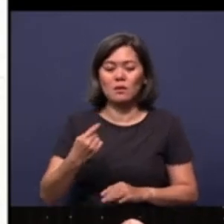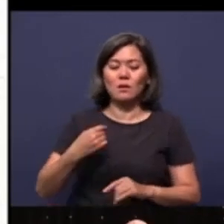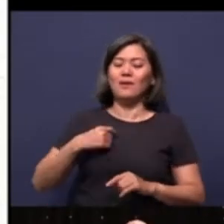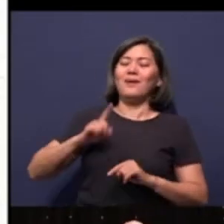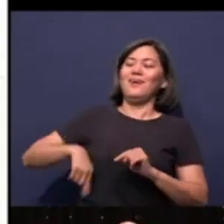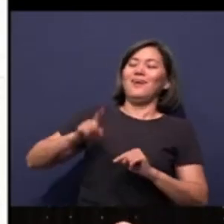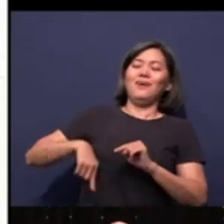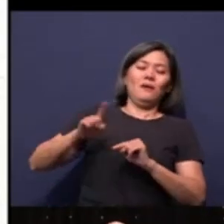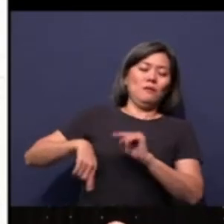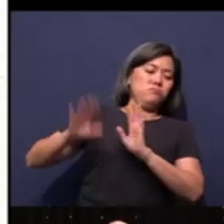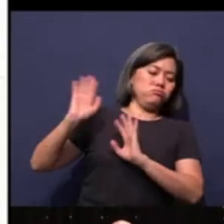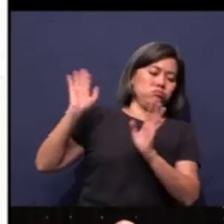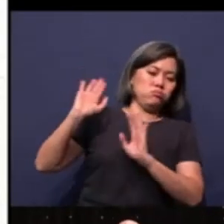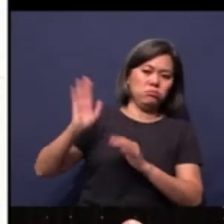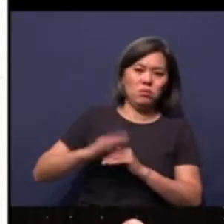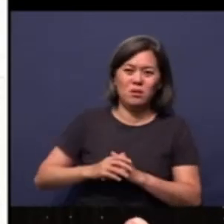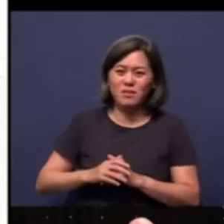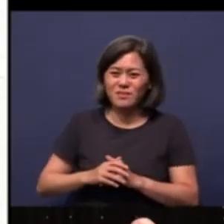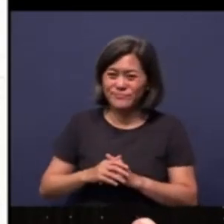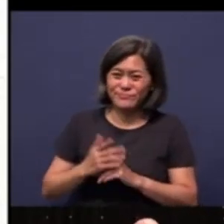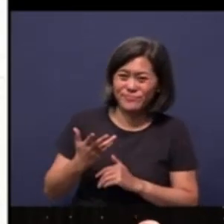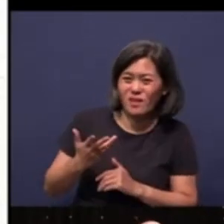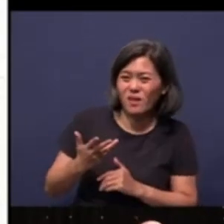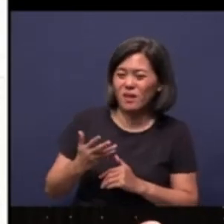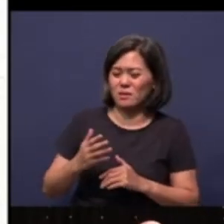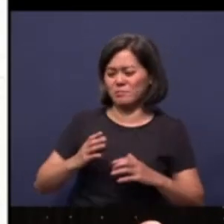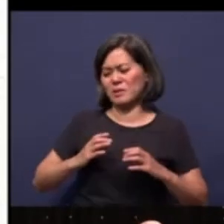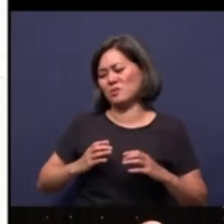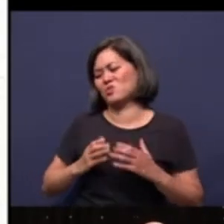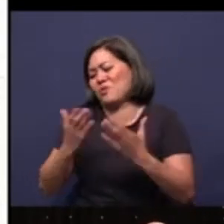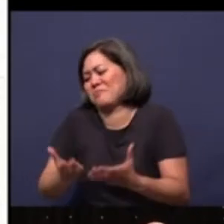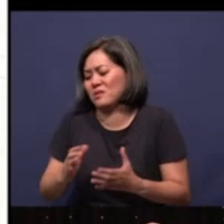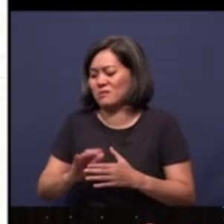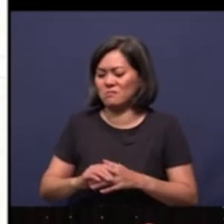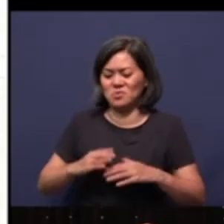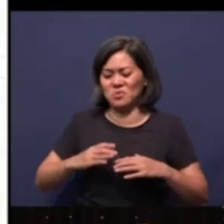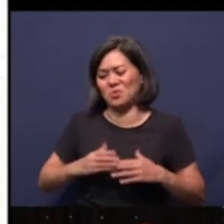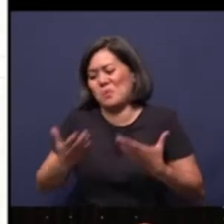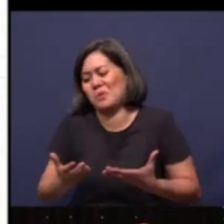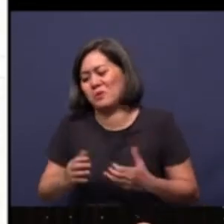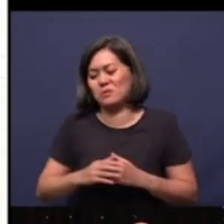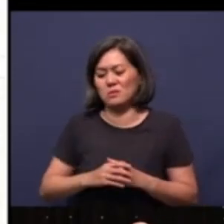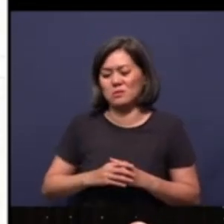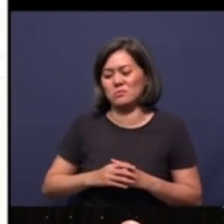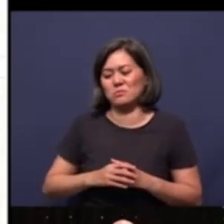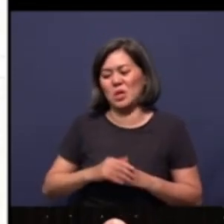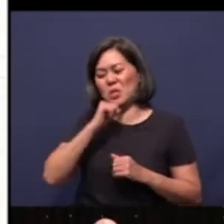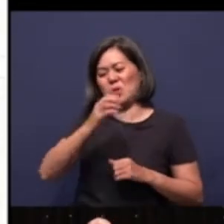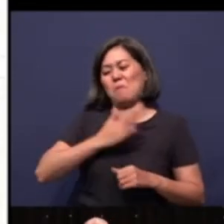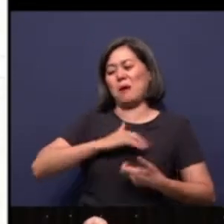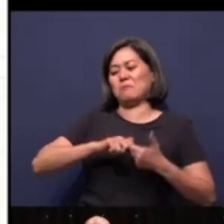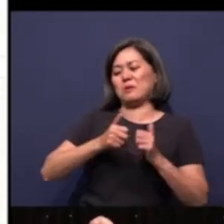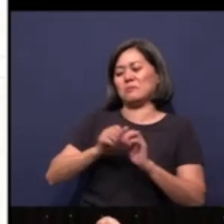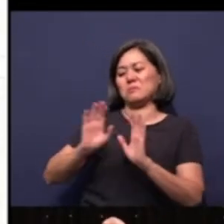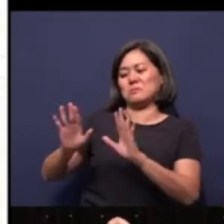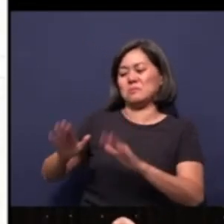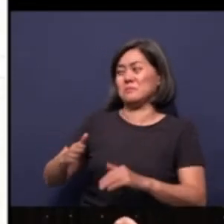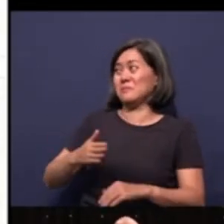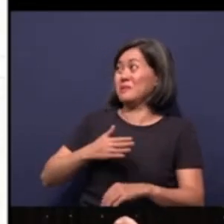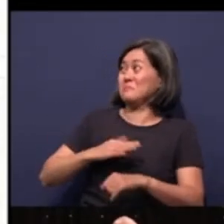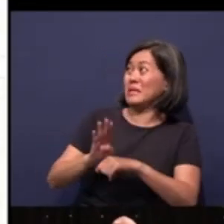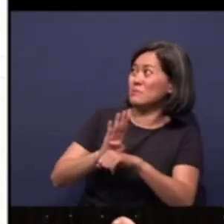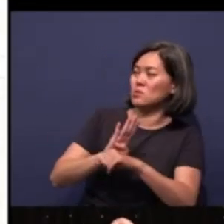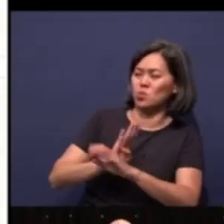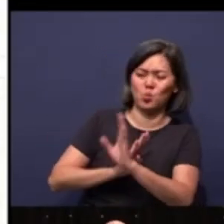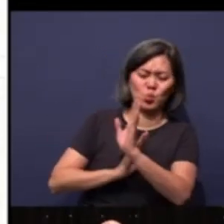your house. It's a matter of commitment. You know what? It's actually not my problem. It's not my business to